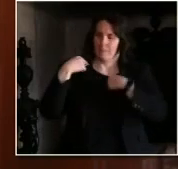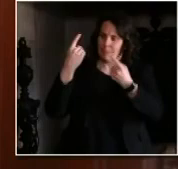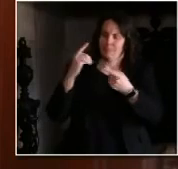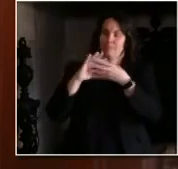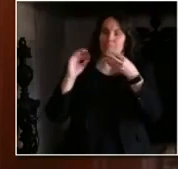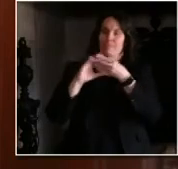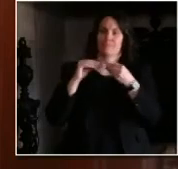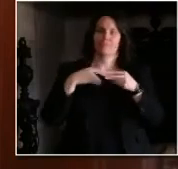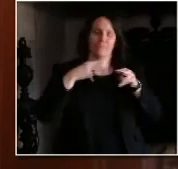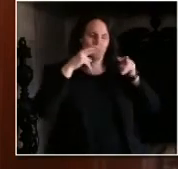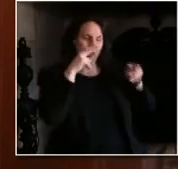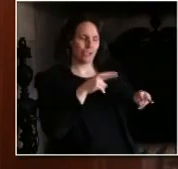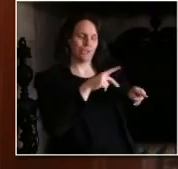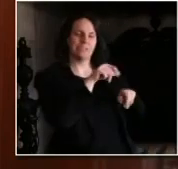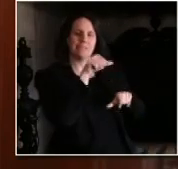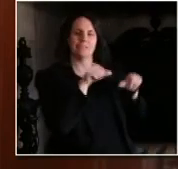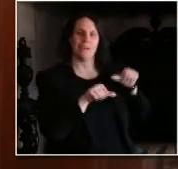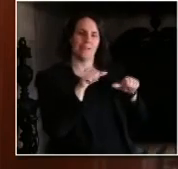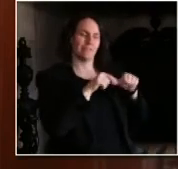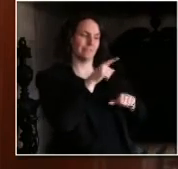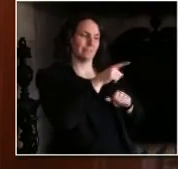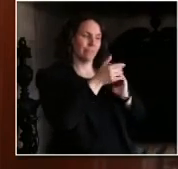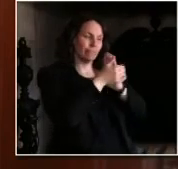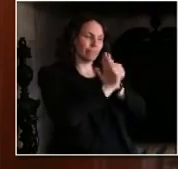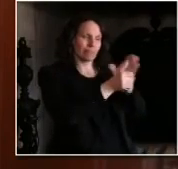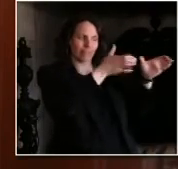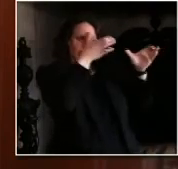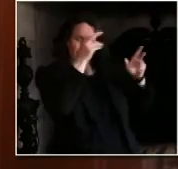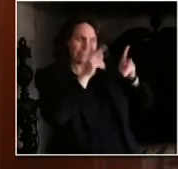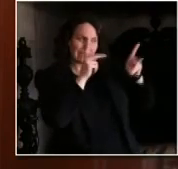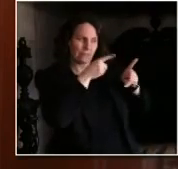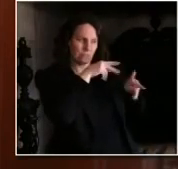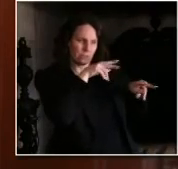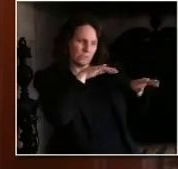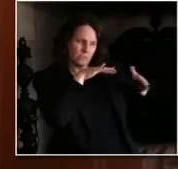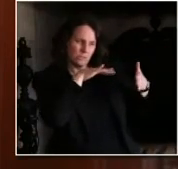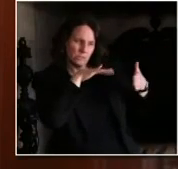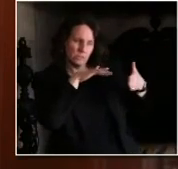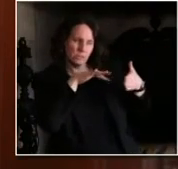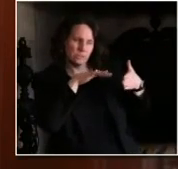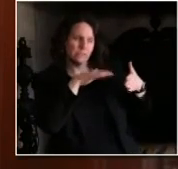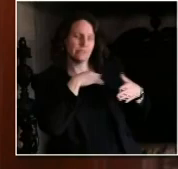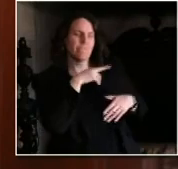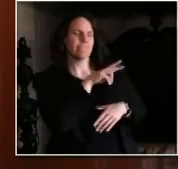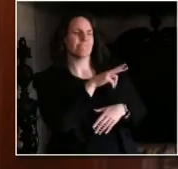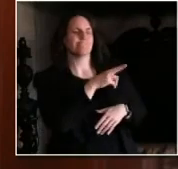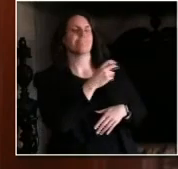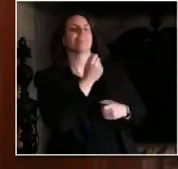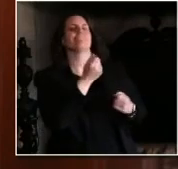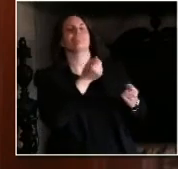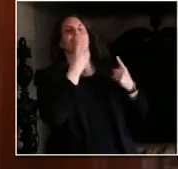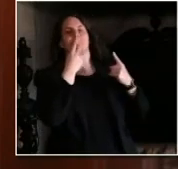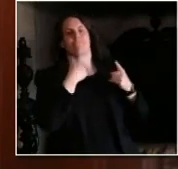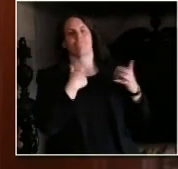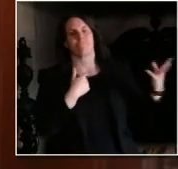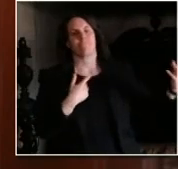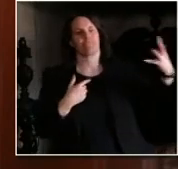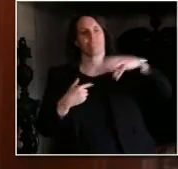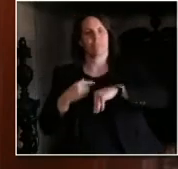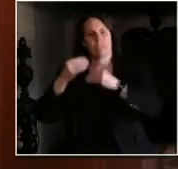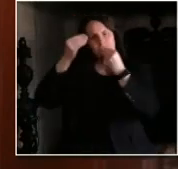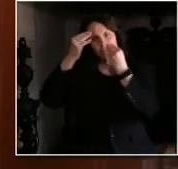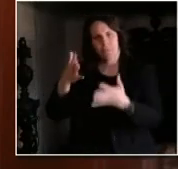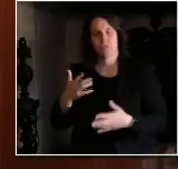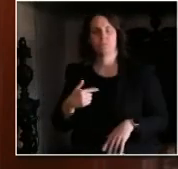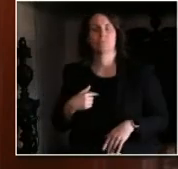At the end of the day, we have to remember we're all in this together, folks, and while we may not be all in